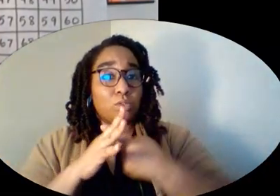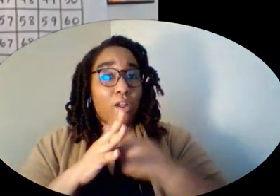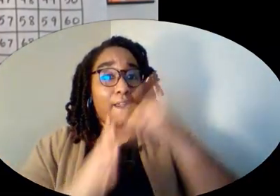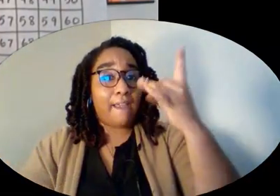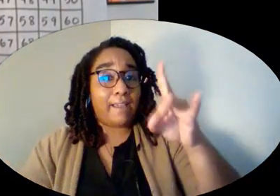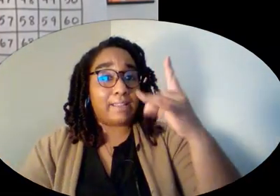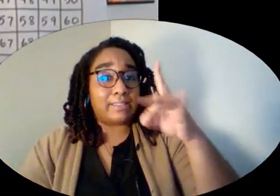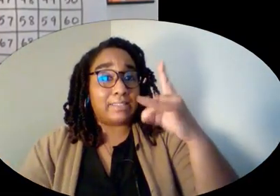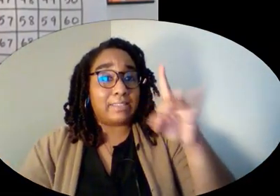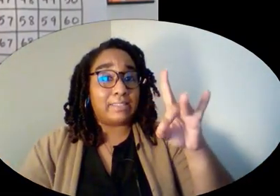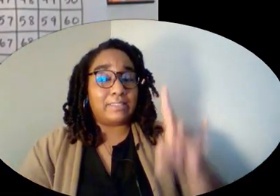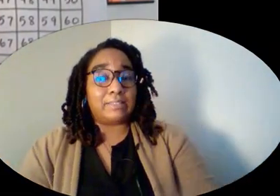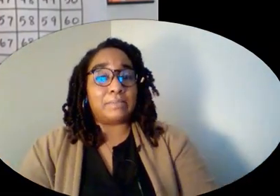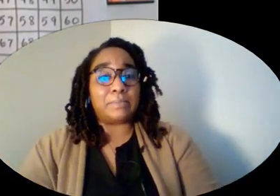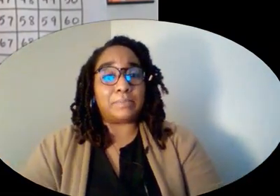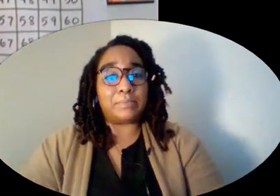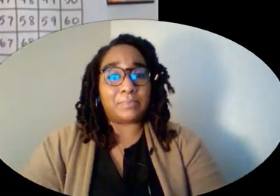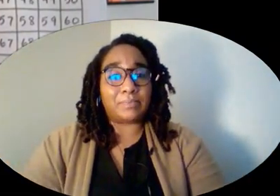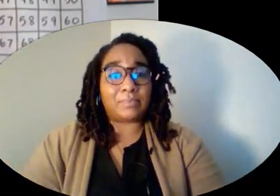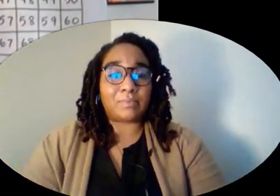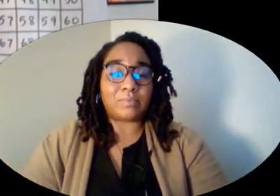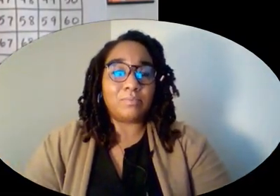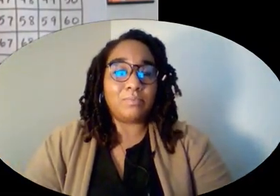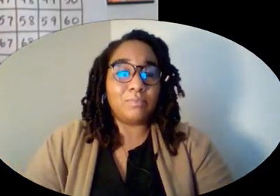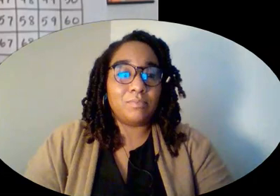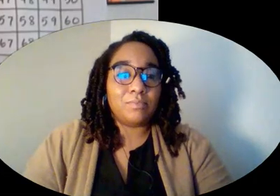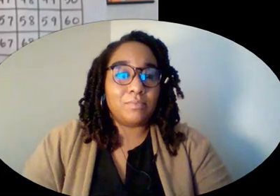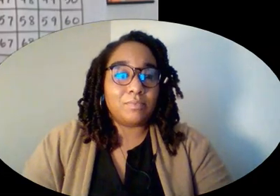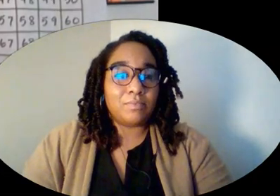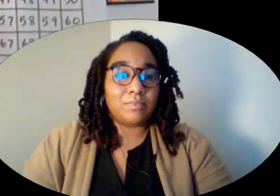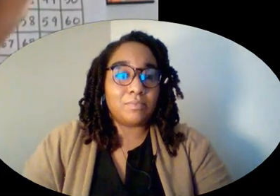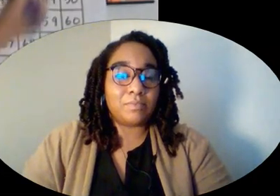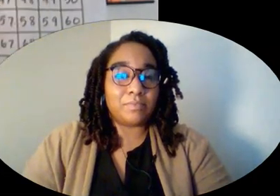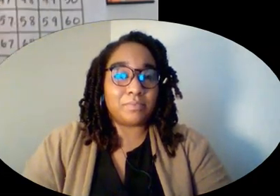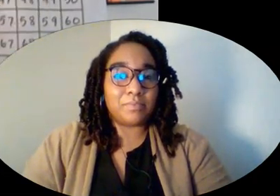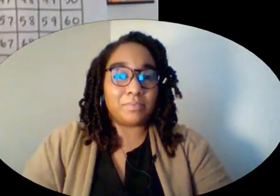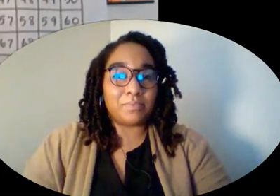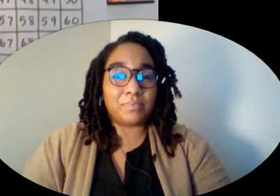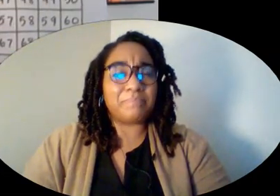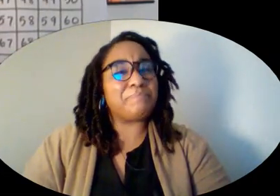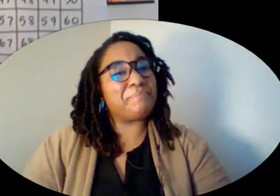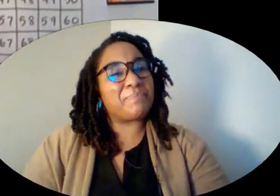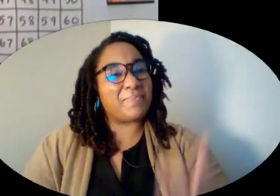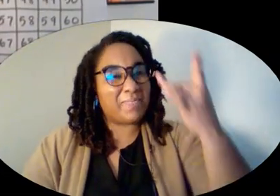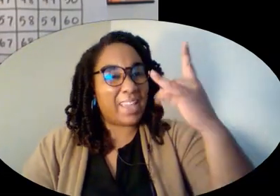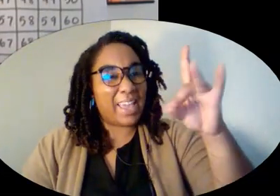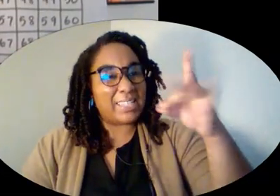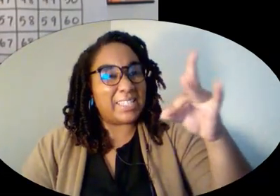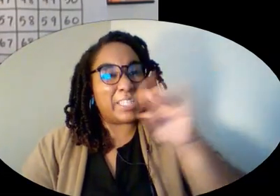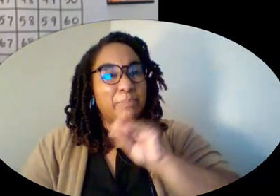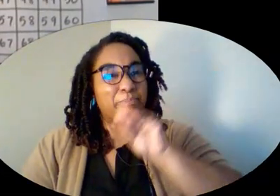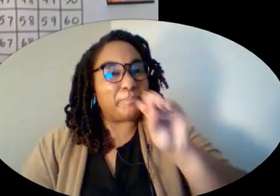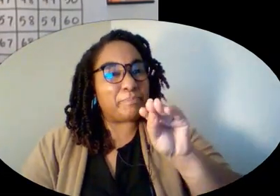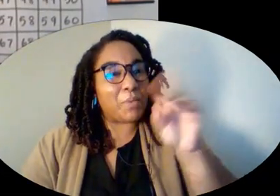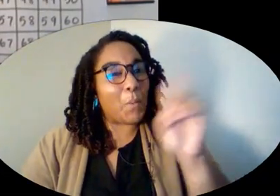would, if you used a number line, where would 18 go? Would it